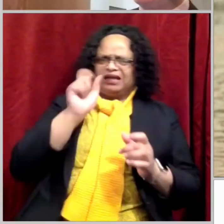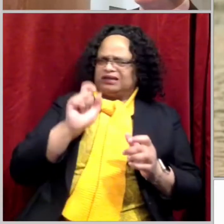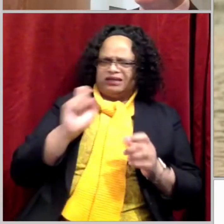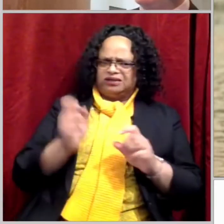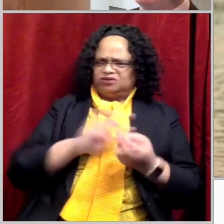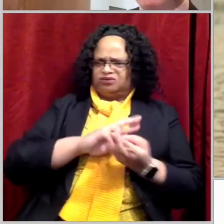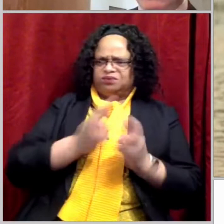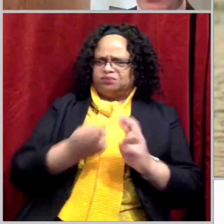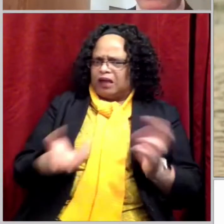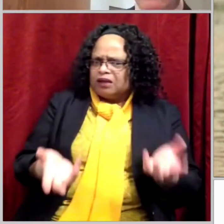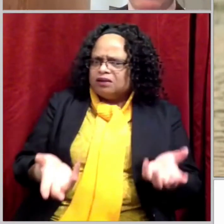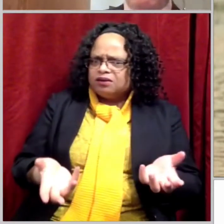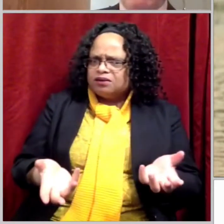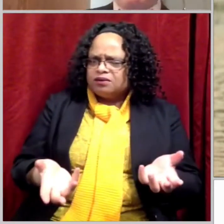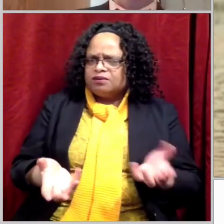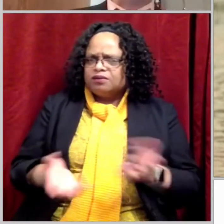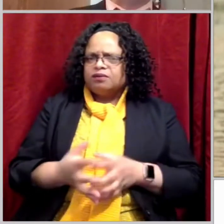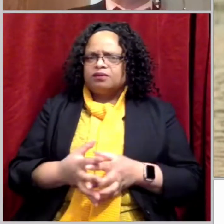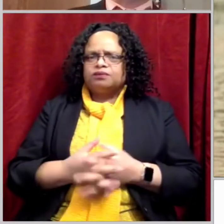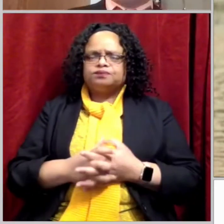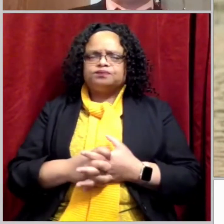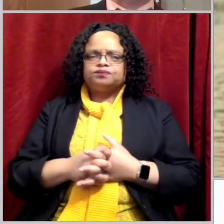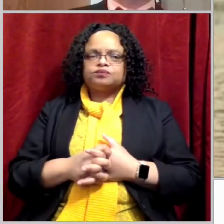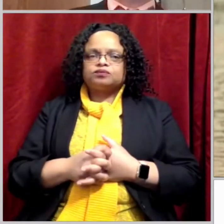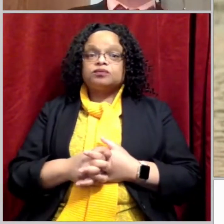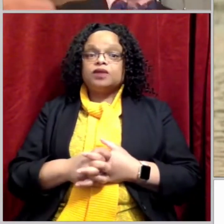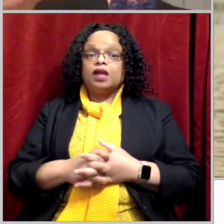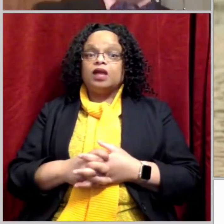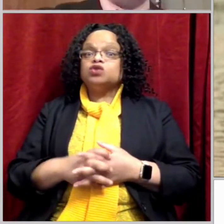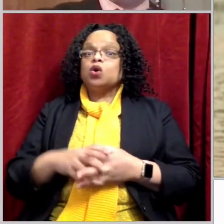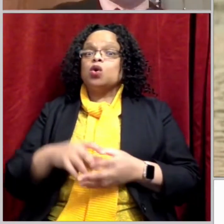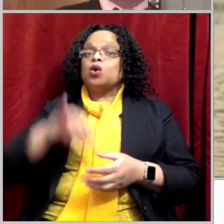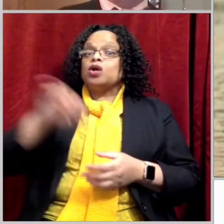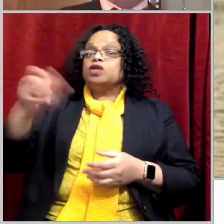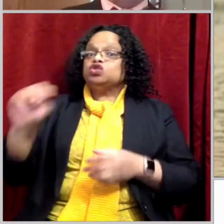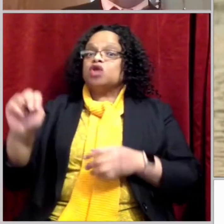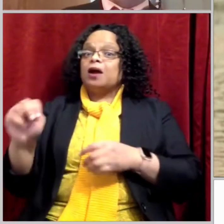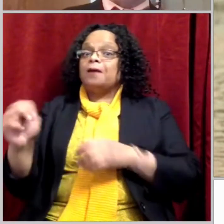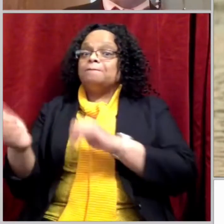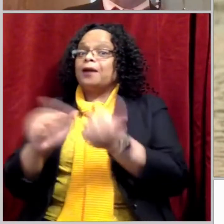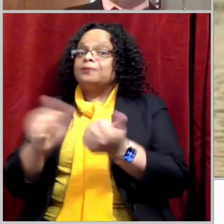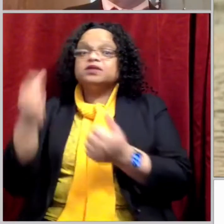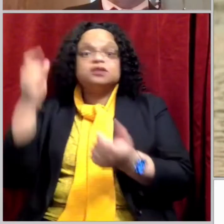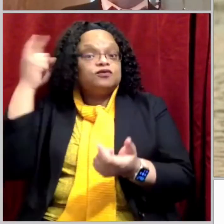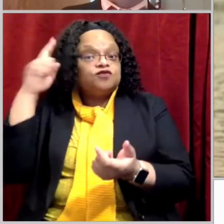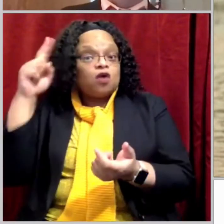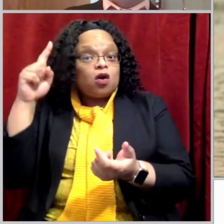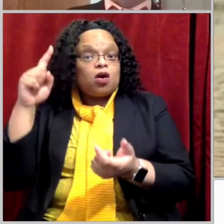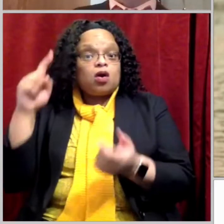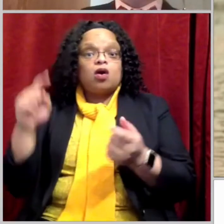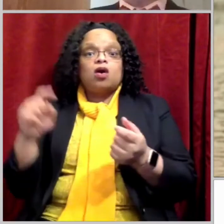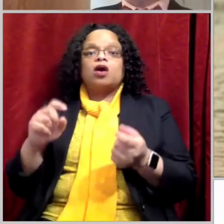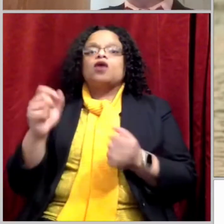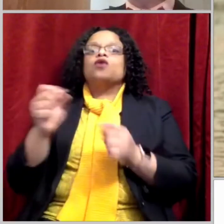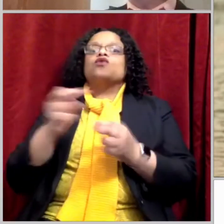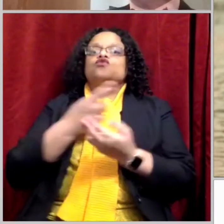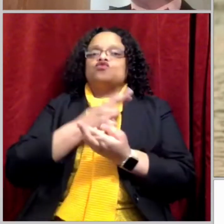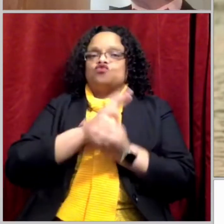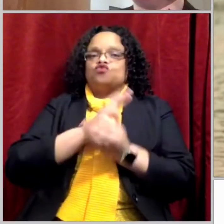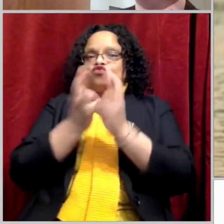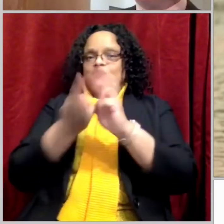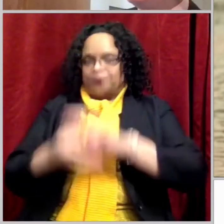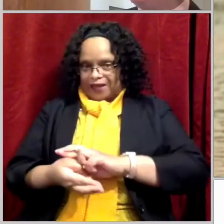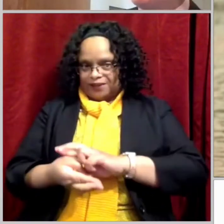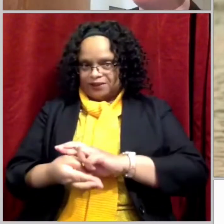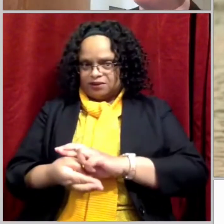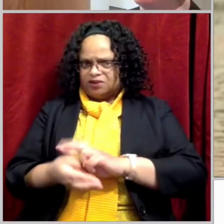did he? I mean, John's baptism was a baptism for repentance, the Bible says. Jesus didn't need